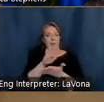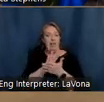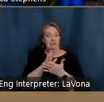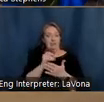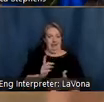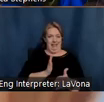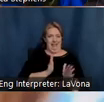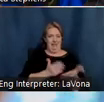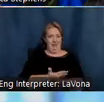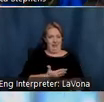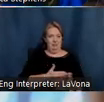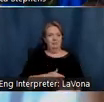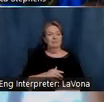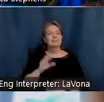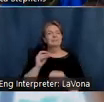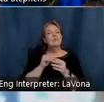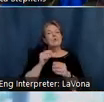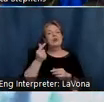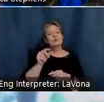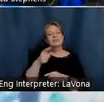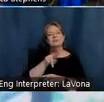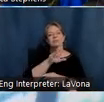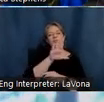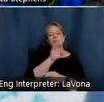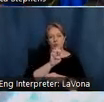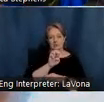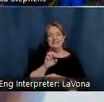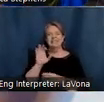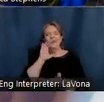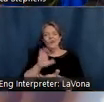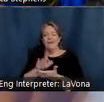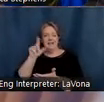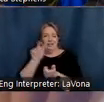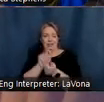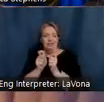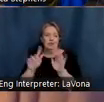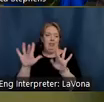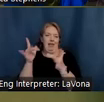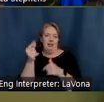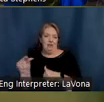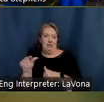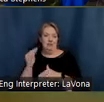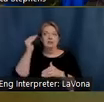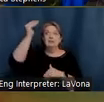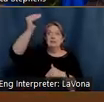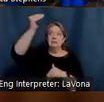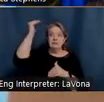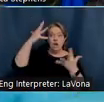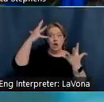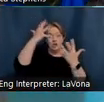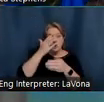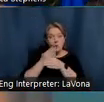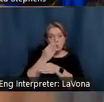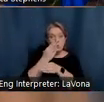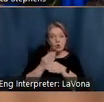changed to the green color you see here. The dark wood ceilings and the green walls were another way to bring the outdoors